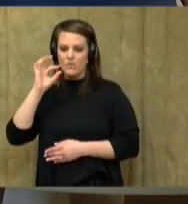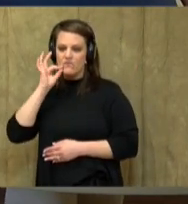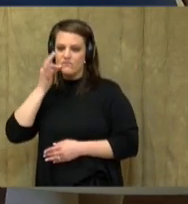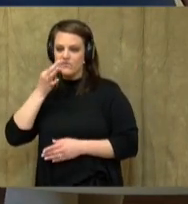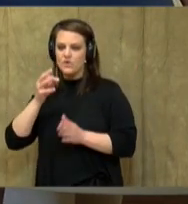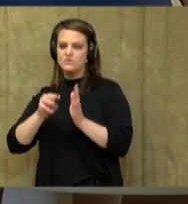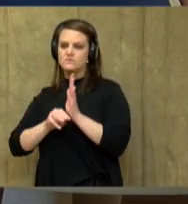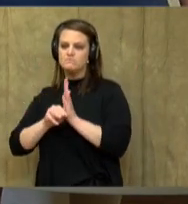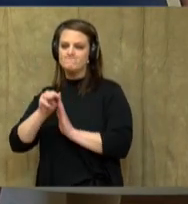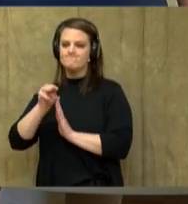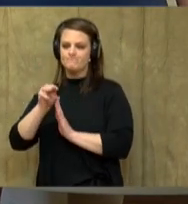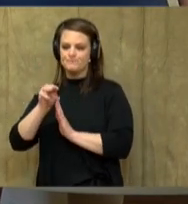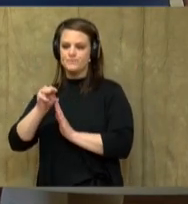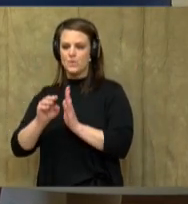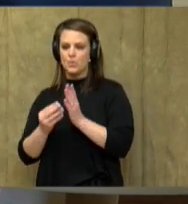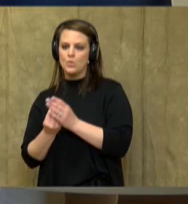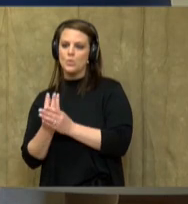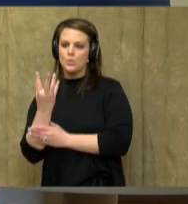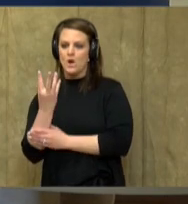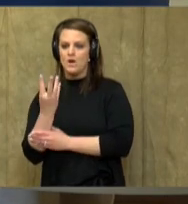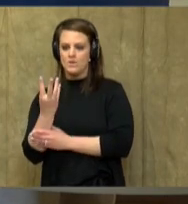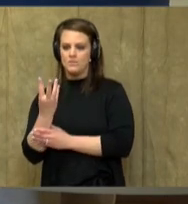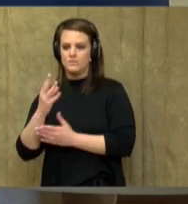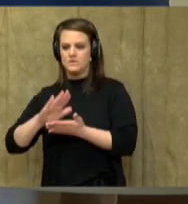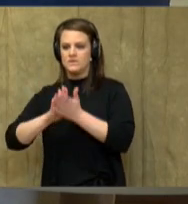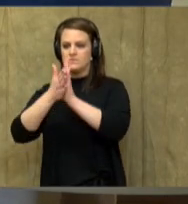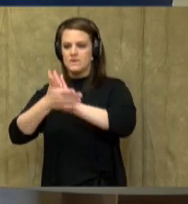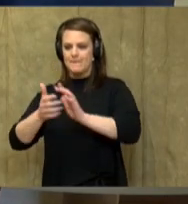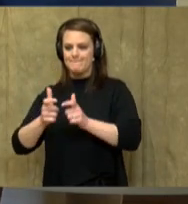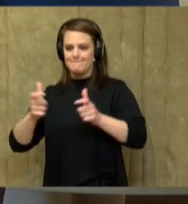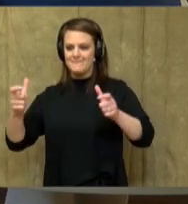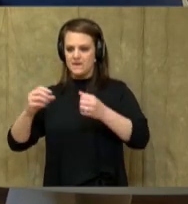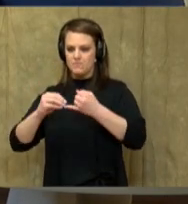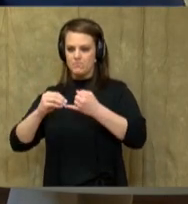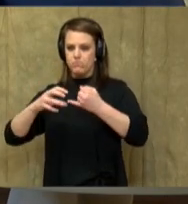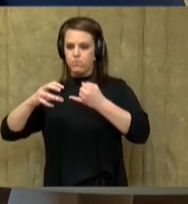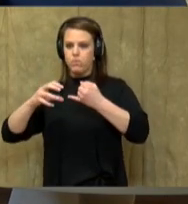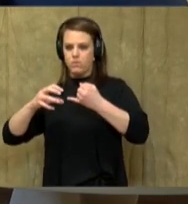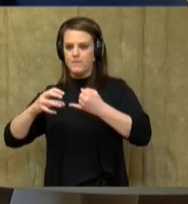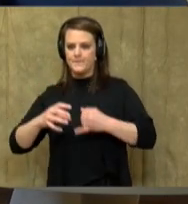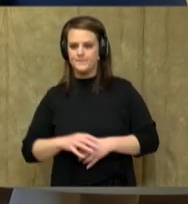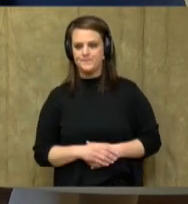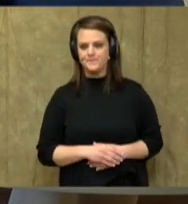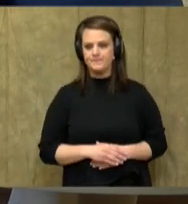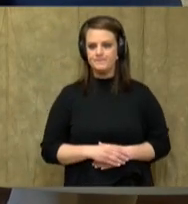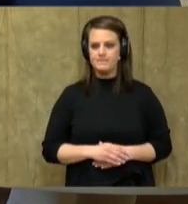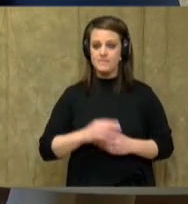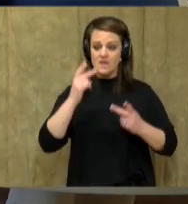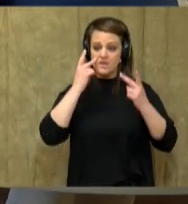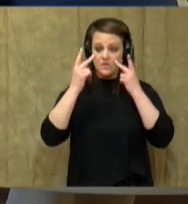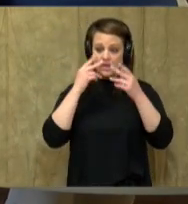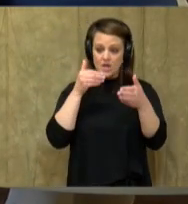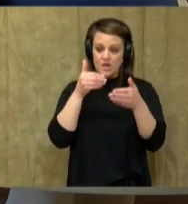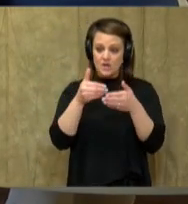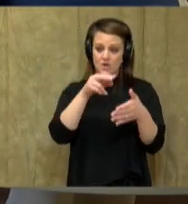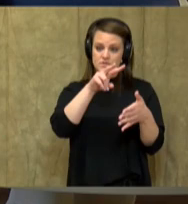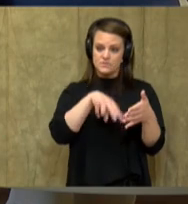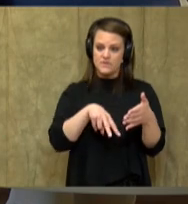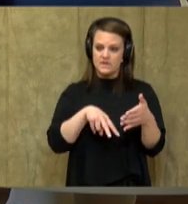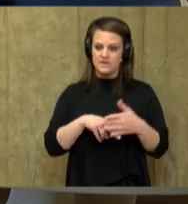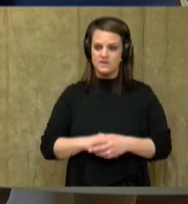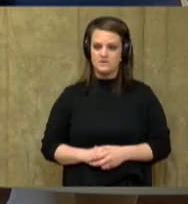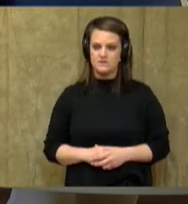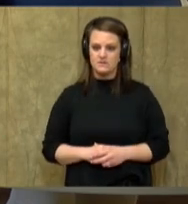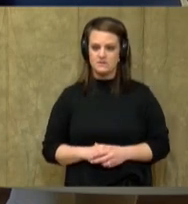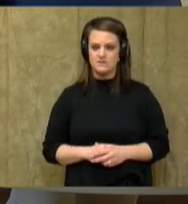case, mature means to grow, to get bigger. Okay? So, look at our close reading companion right